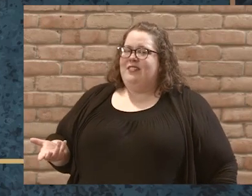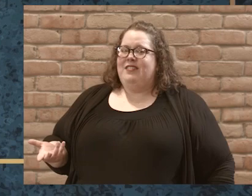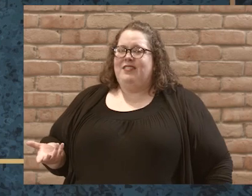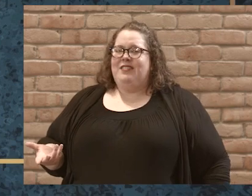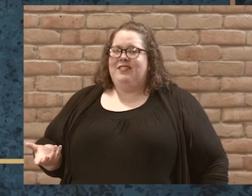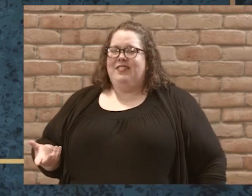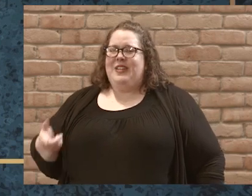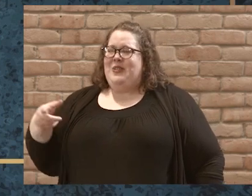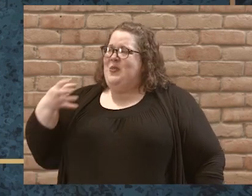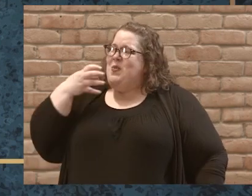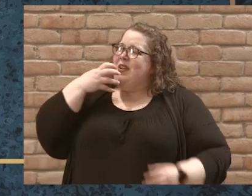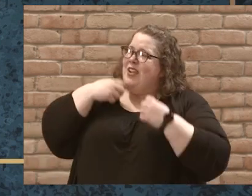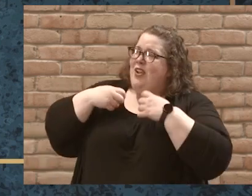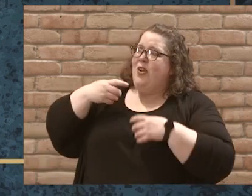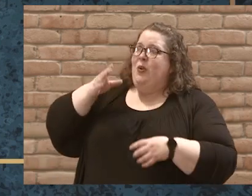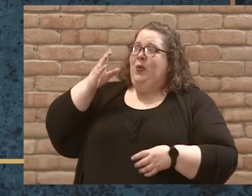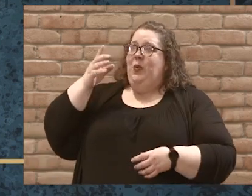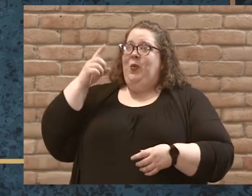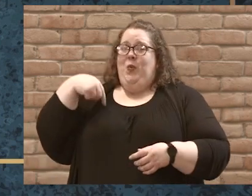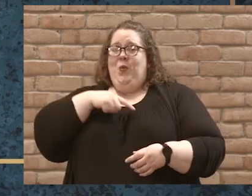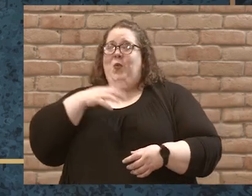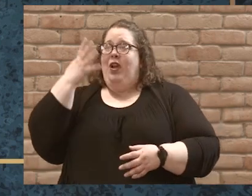Don't you care that we're going to drown?